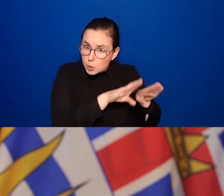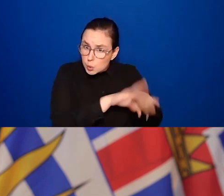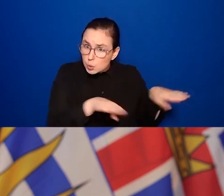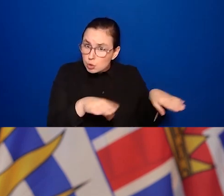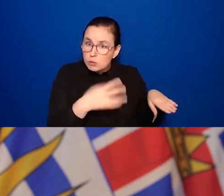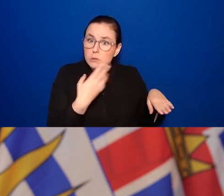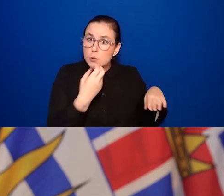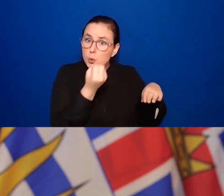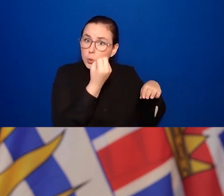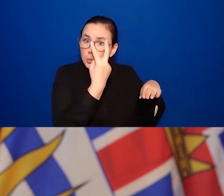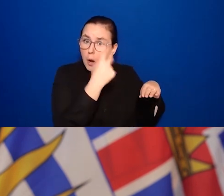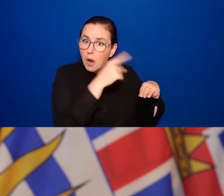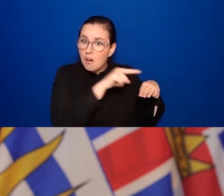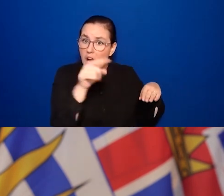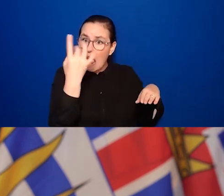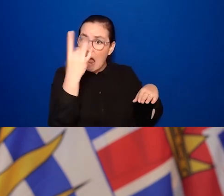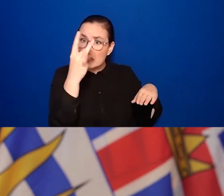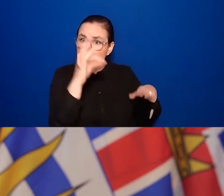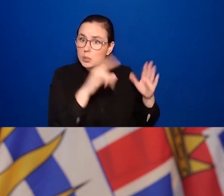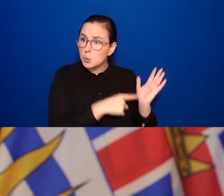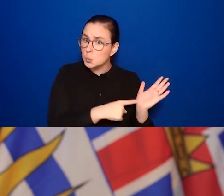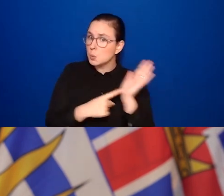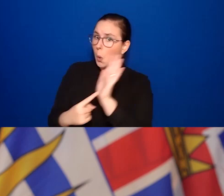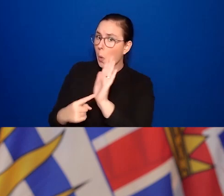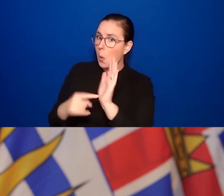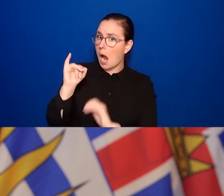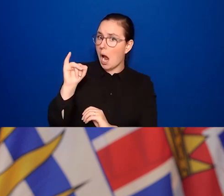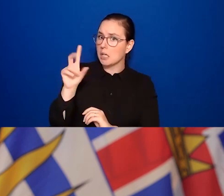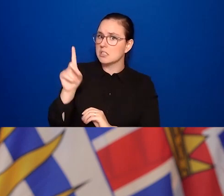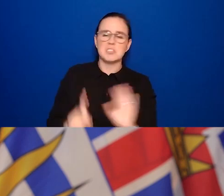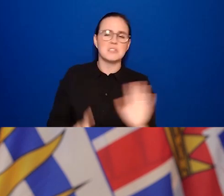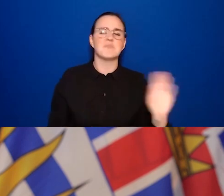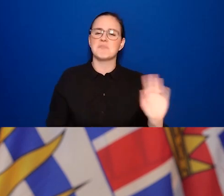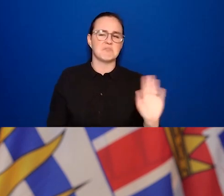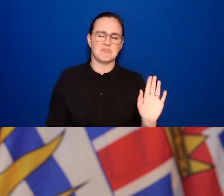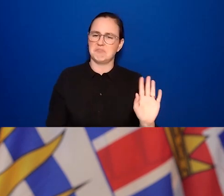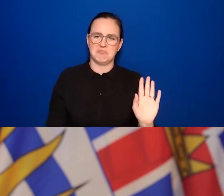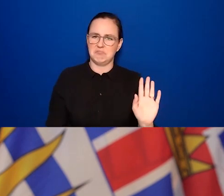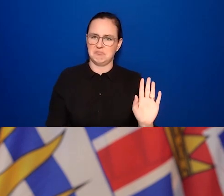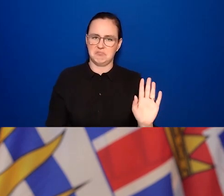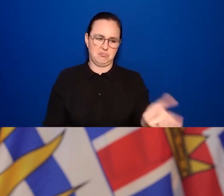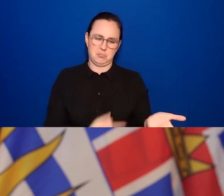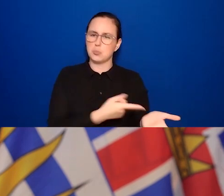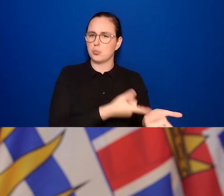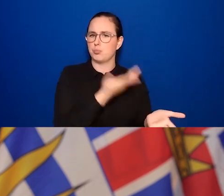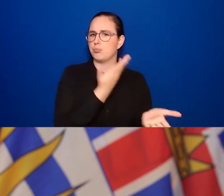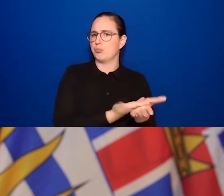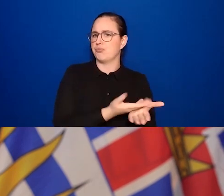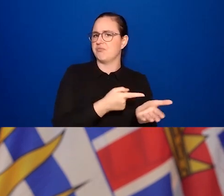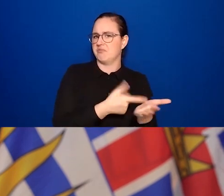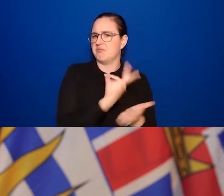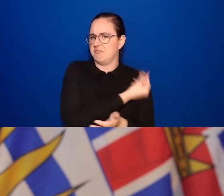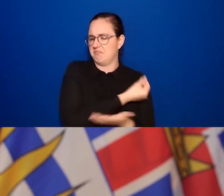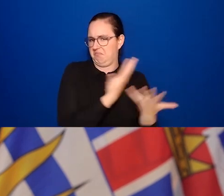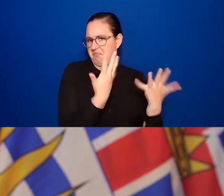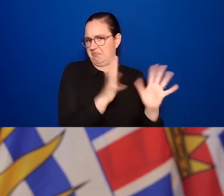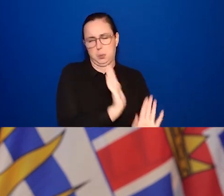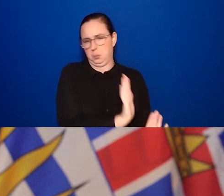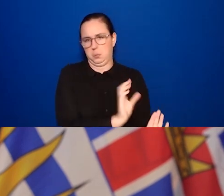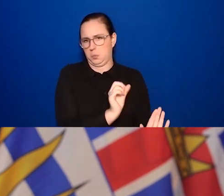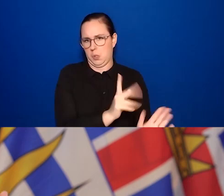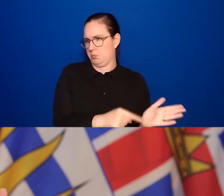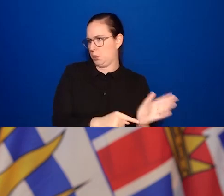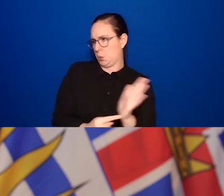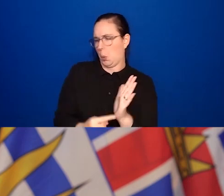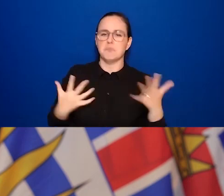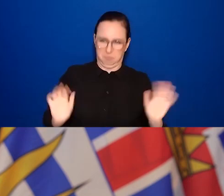people to have that. So, for young people 12 to 18, you'll just need to show your proof of vaccination. We know families and caregivers